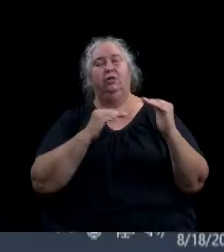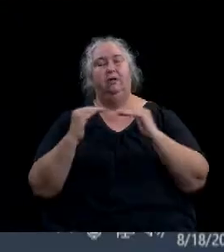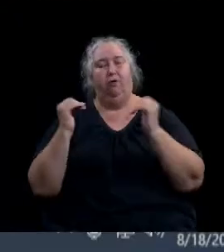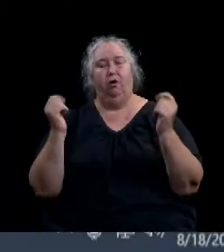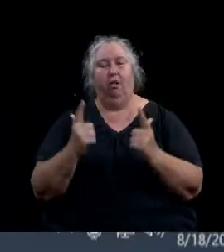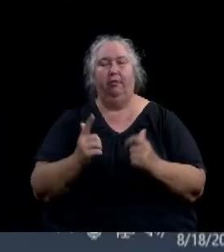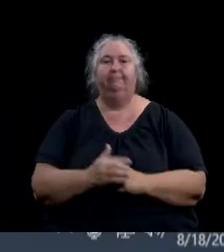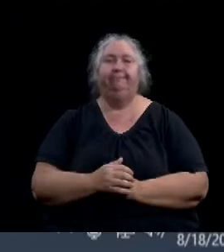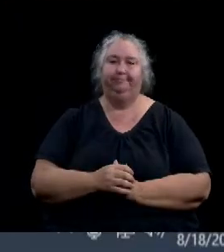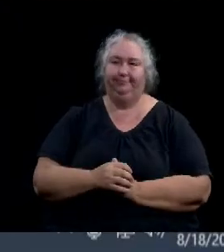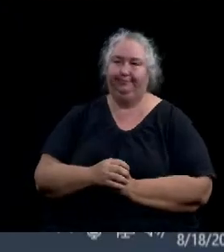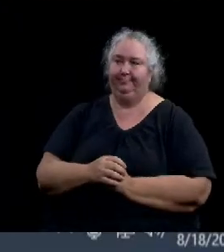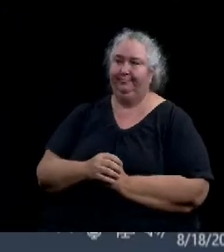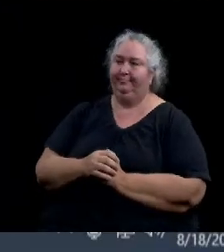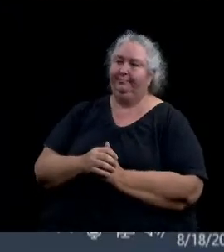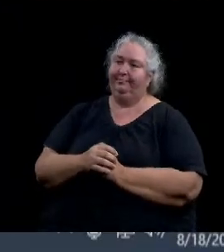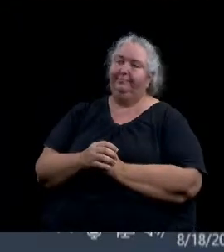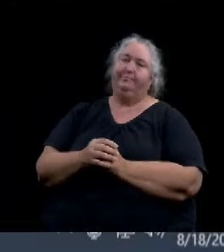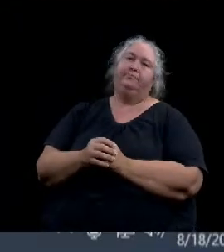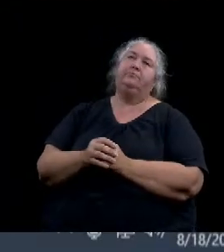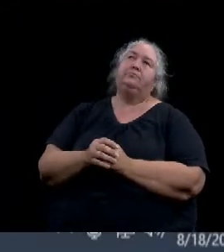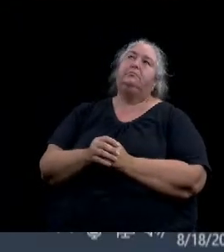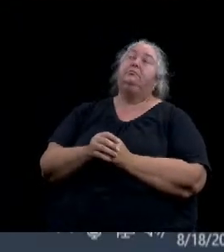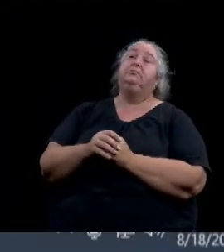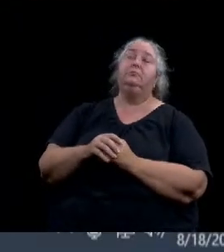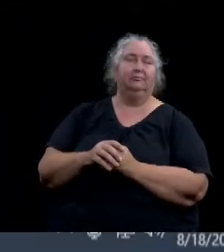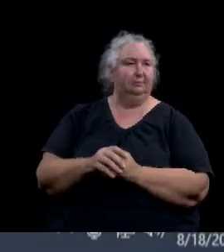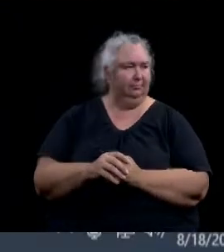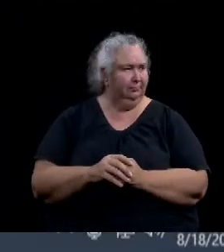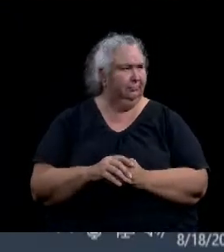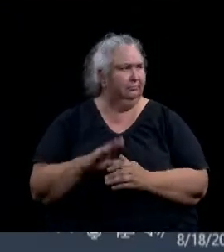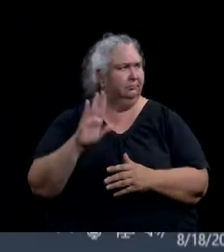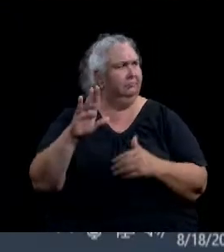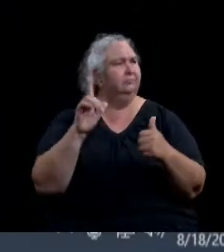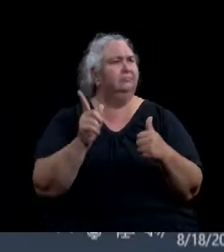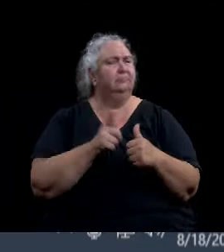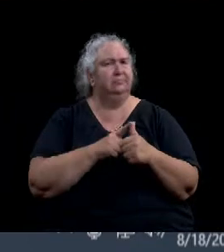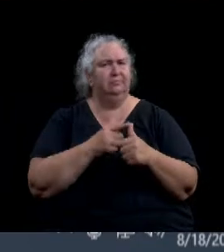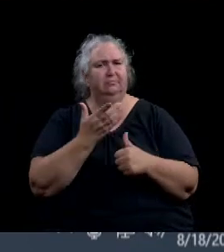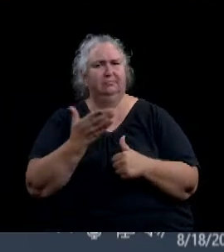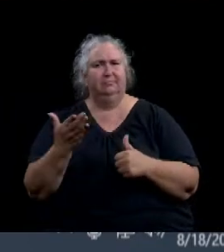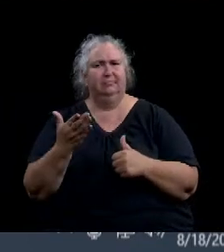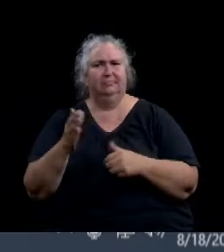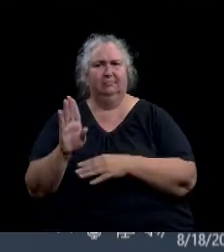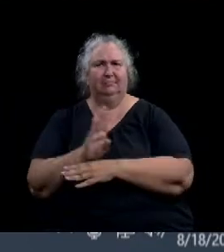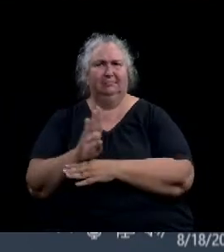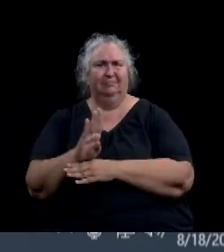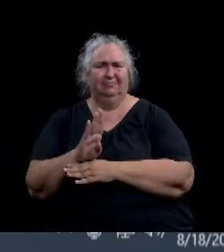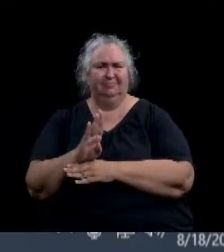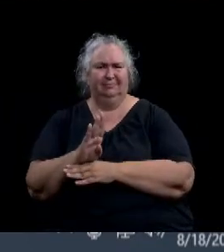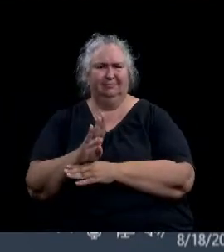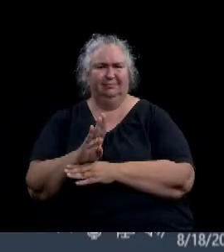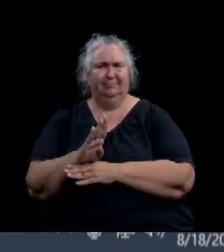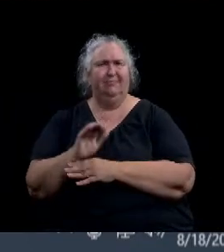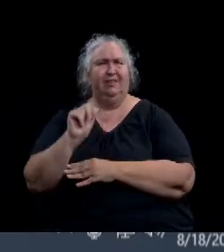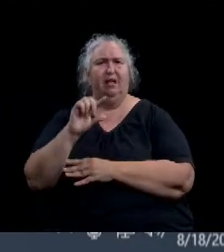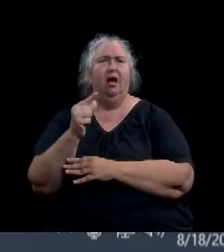Our first item of business is to consider to approve the minutes of the August 4th 2020 meeting. Are there any changes?